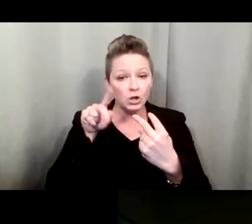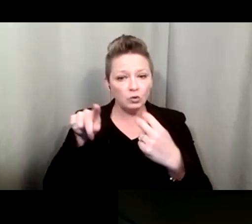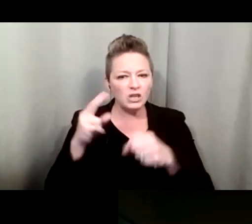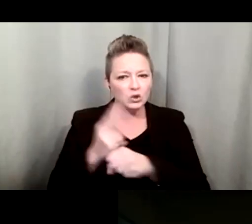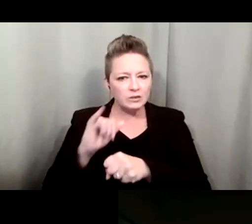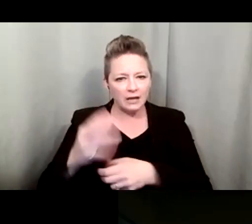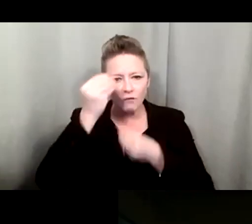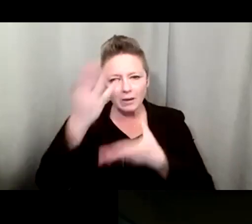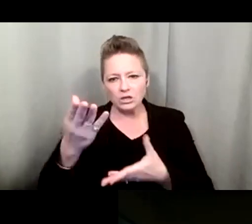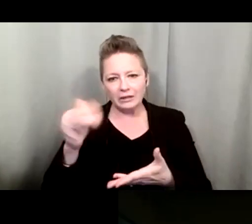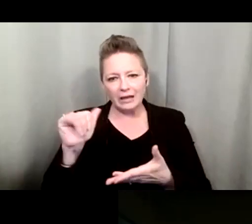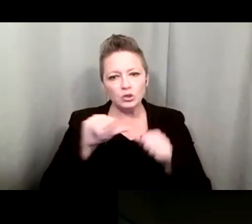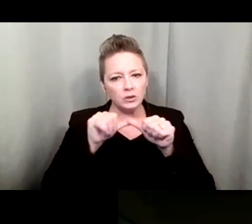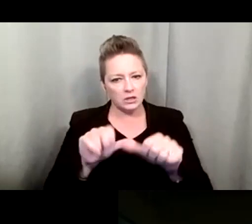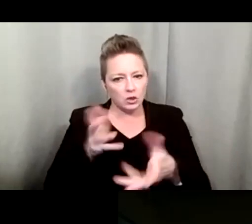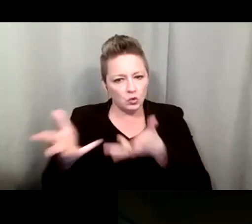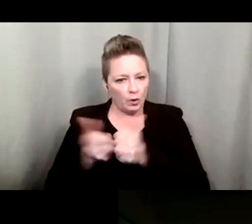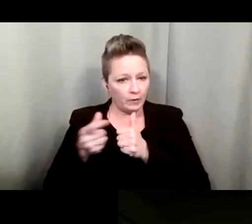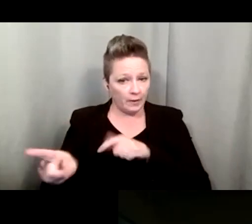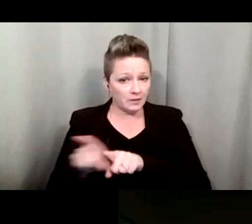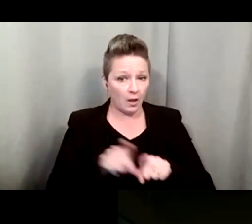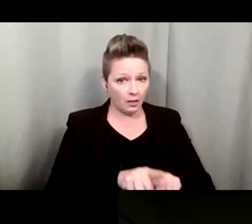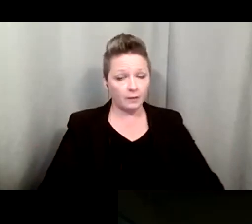that information as you continue to work with them as well.